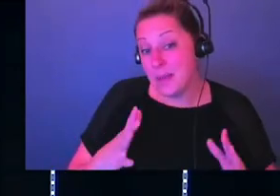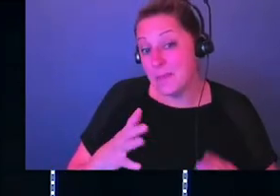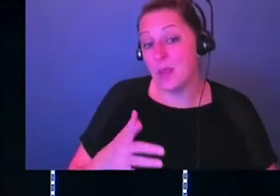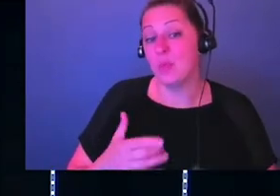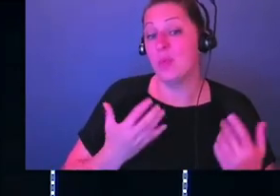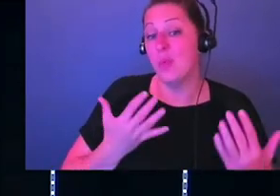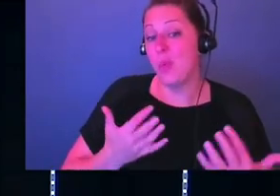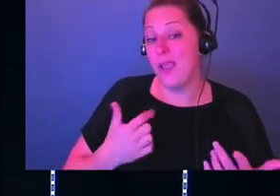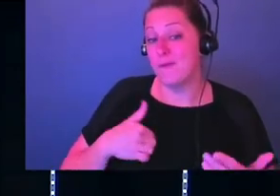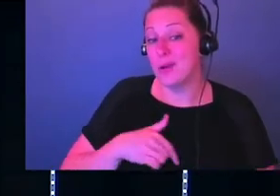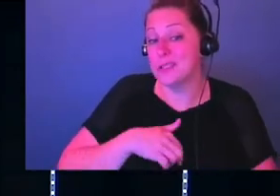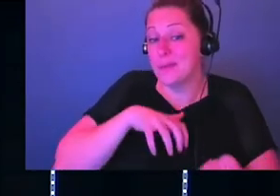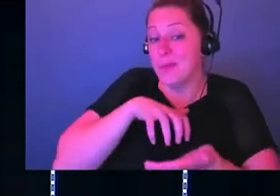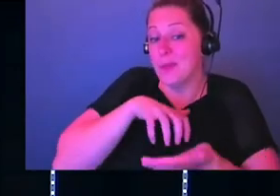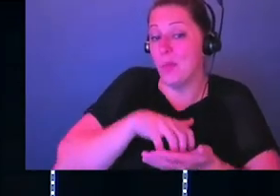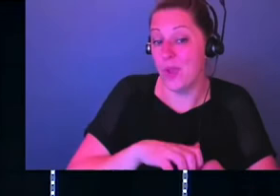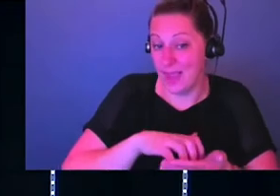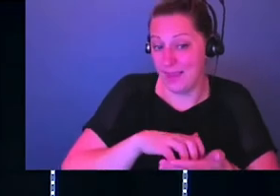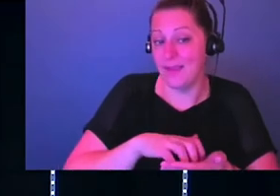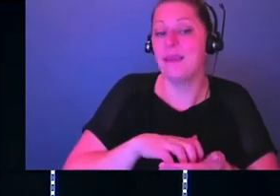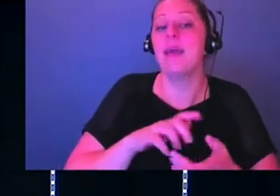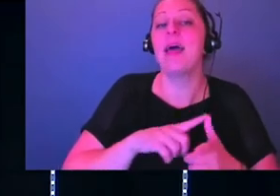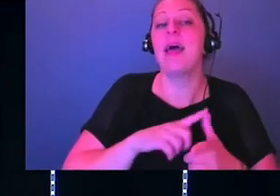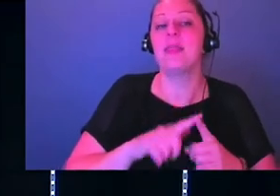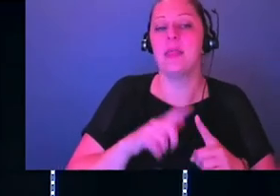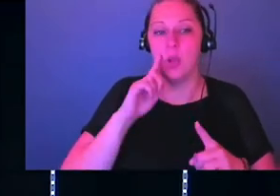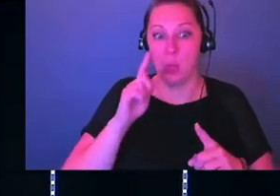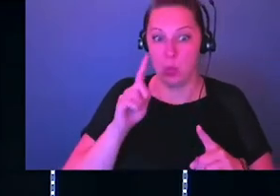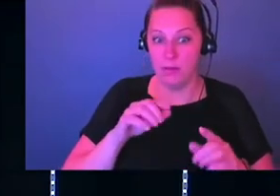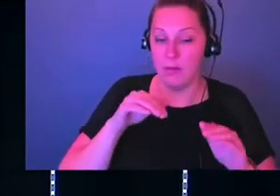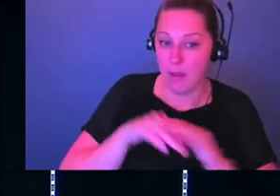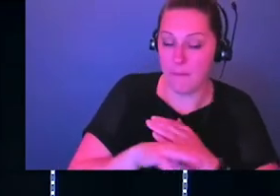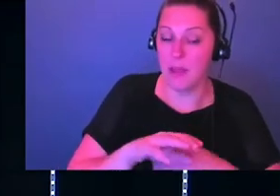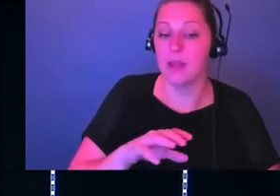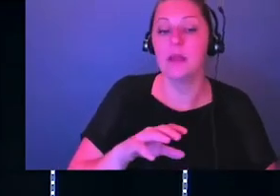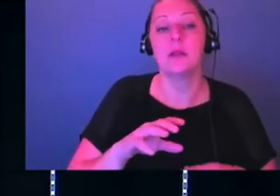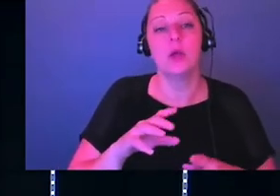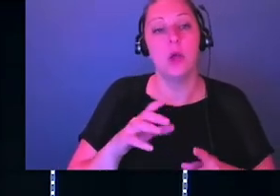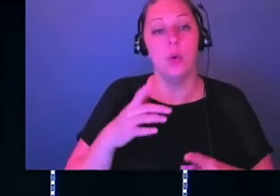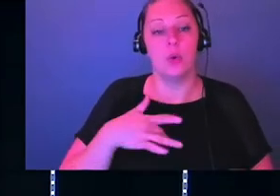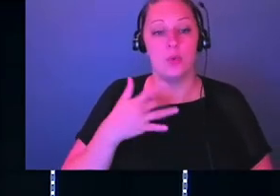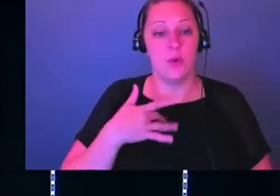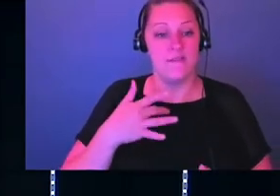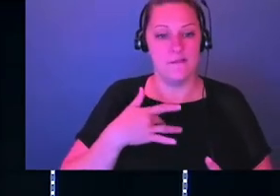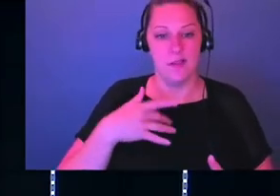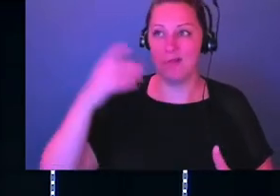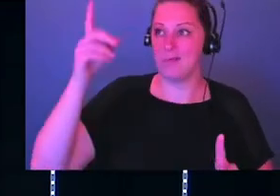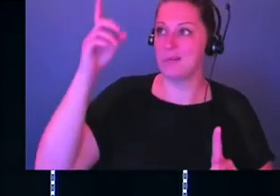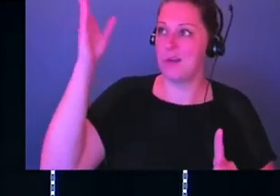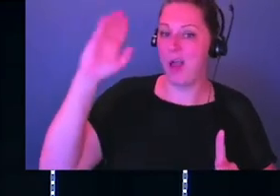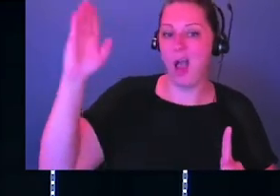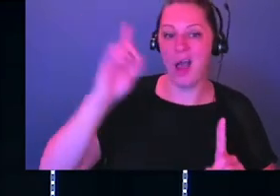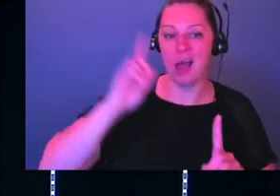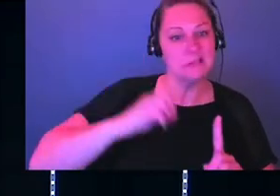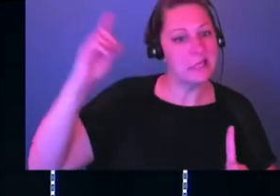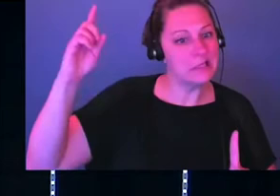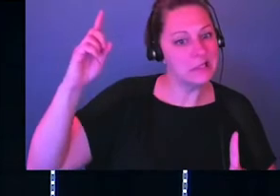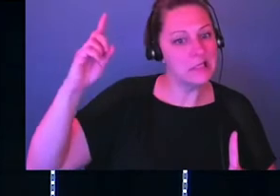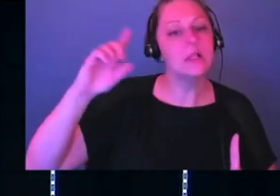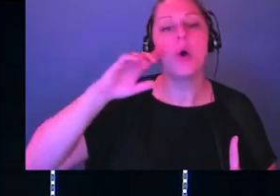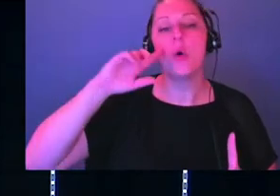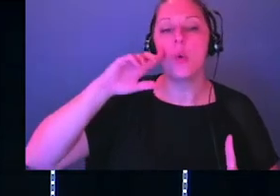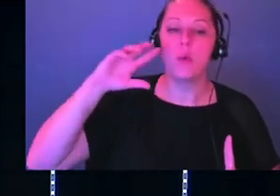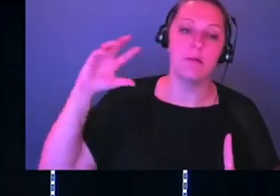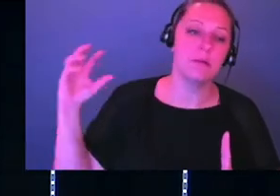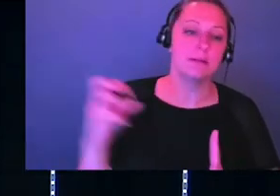we're at our weakest state, to come in, right? When it feels like the protection of God or we're distant from God, to come in and attack, to take